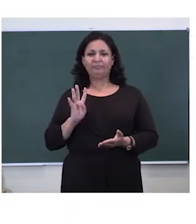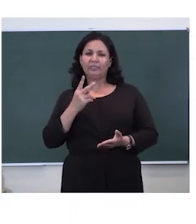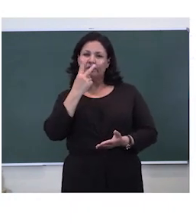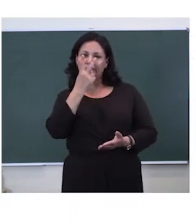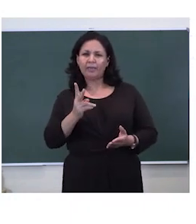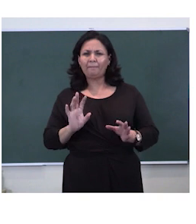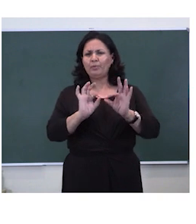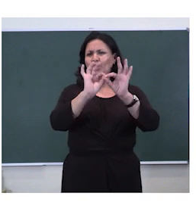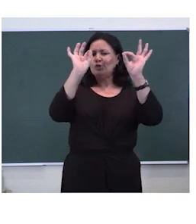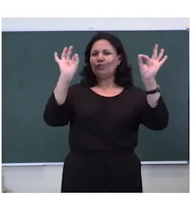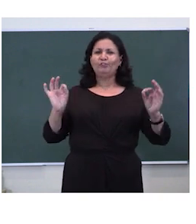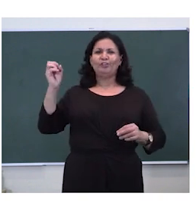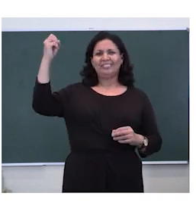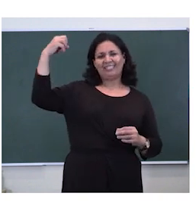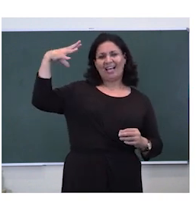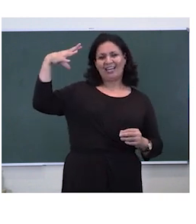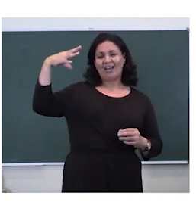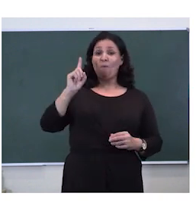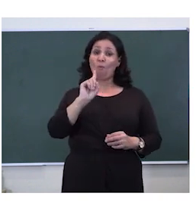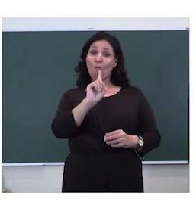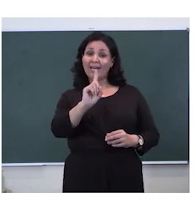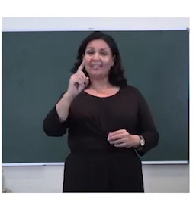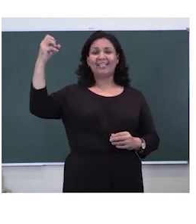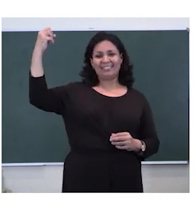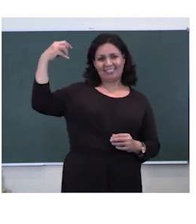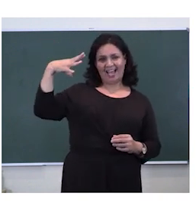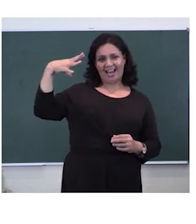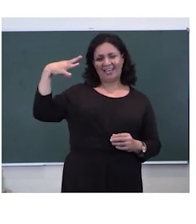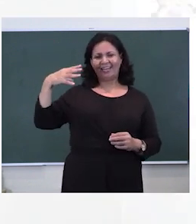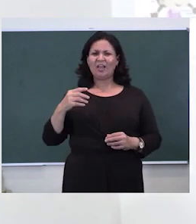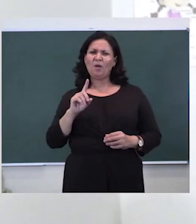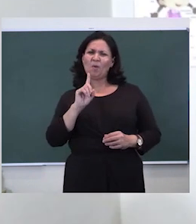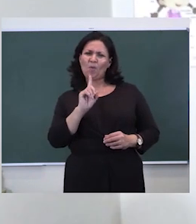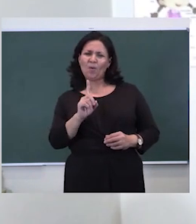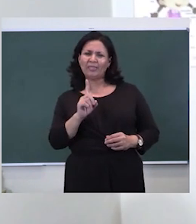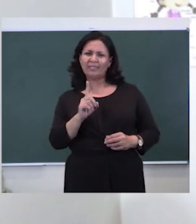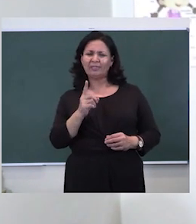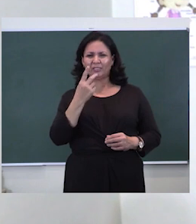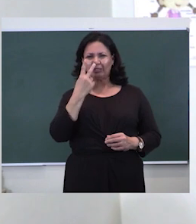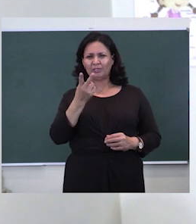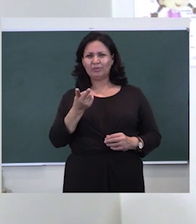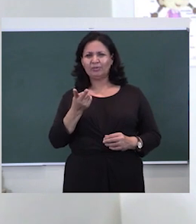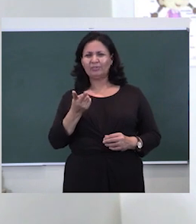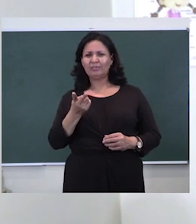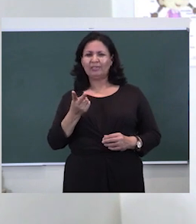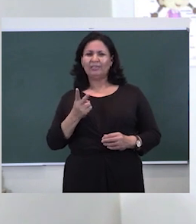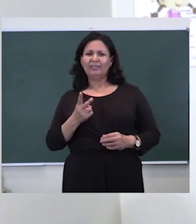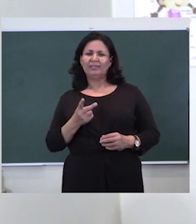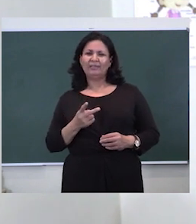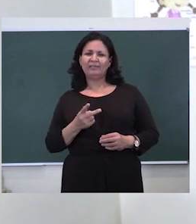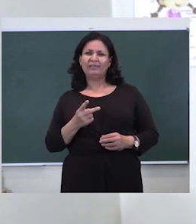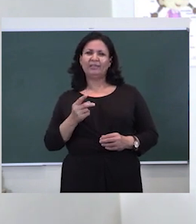sun. One sun. Now one sometimes looks like this where it has a head and going